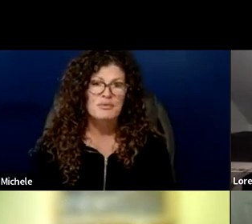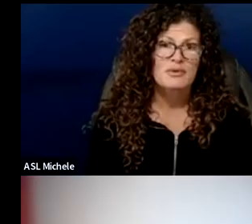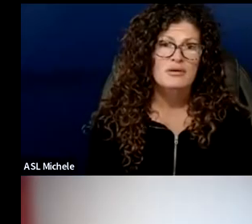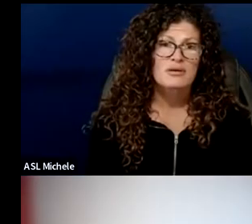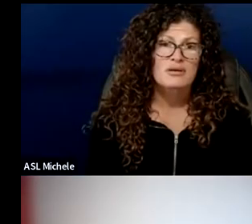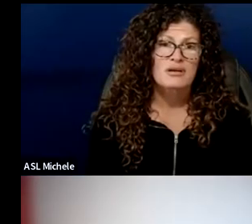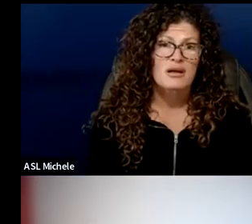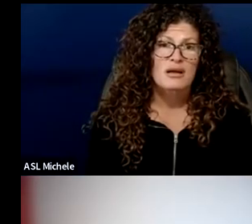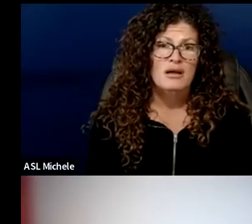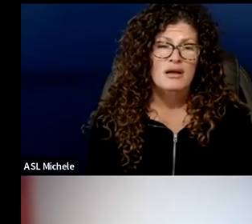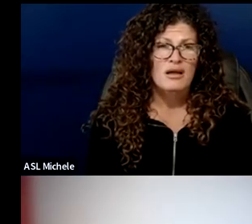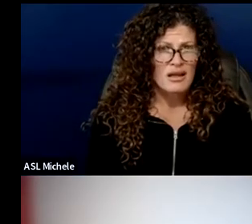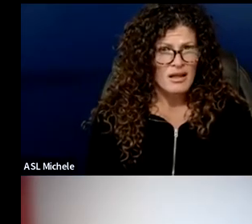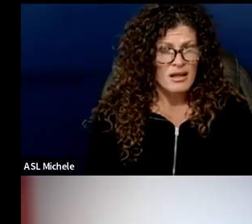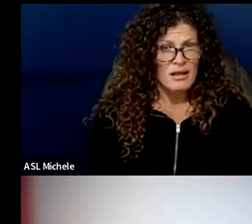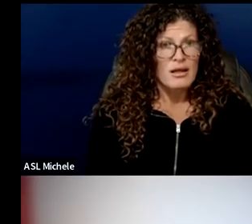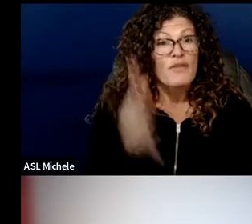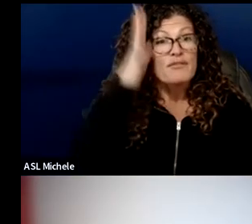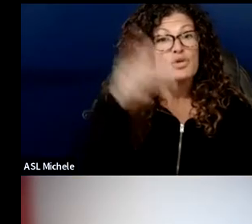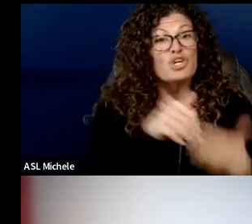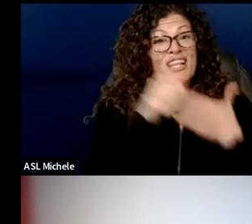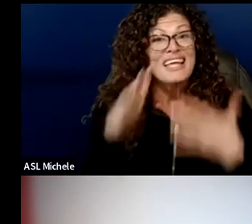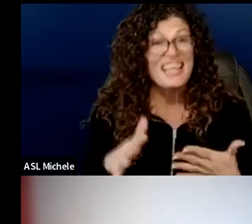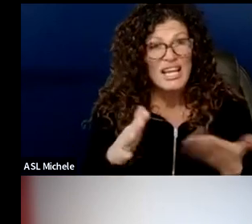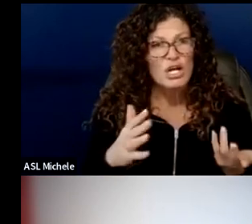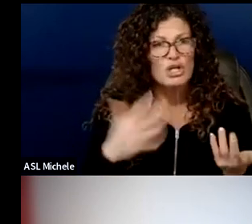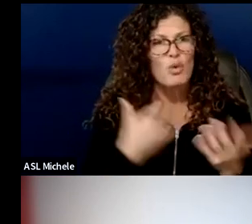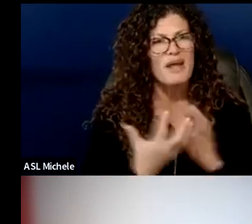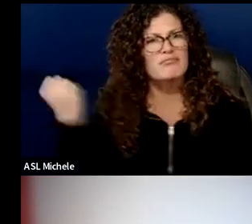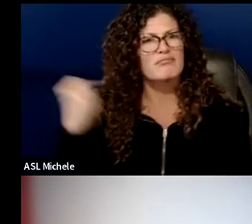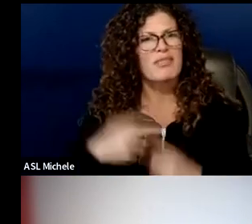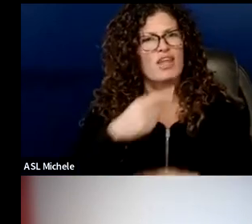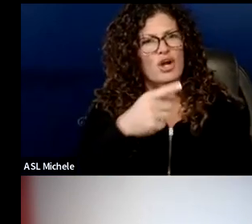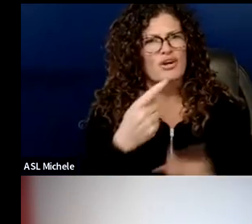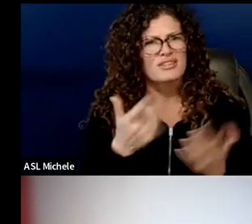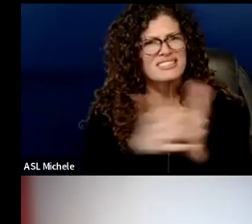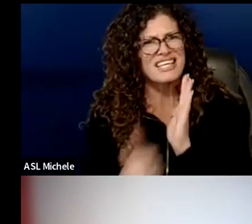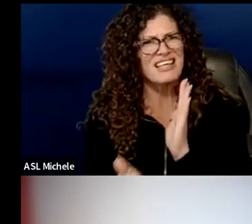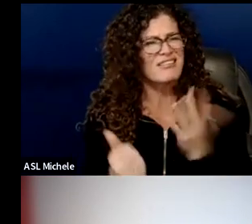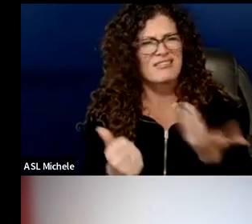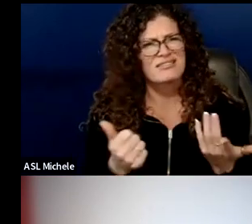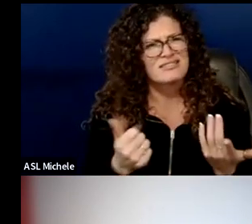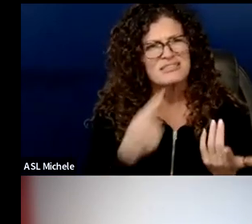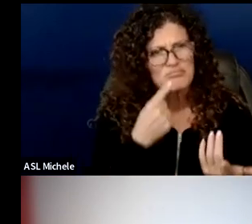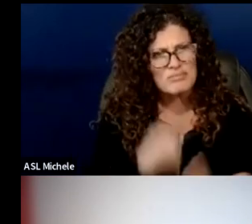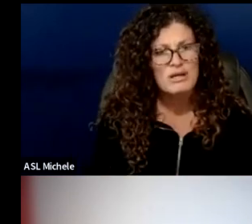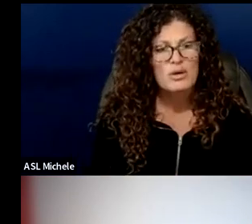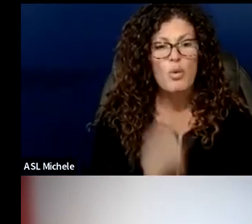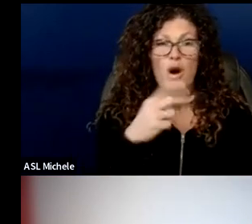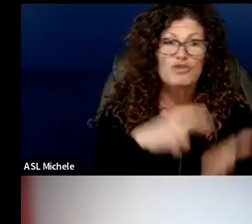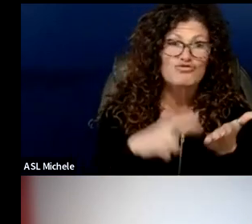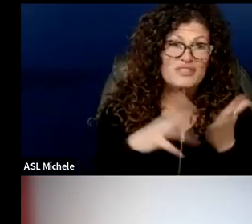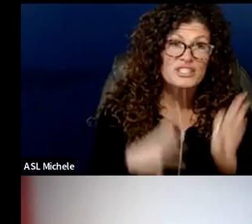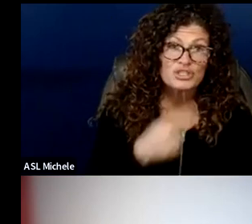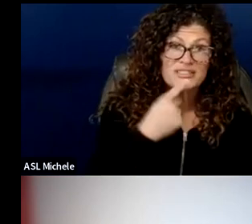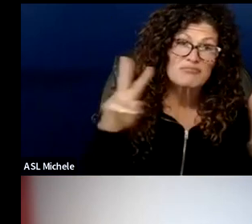leaders of one half of their identity and skills is the wrong approach one researcher says quote the